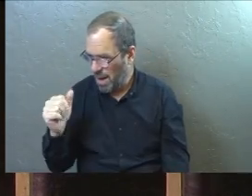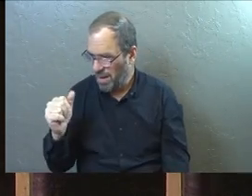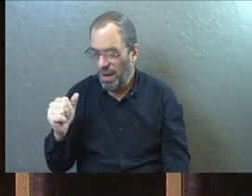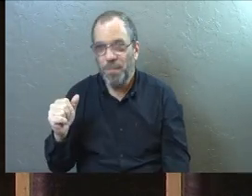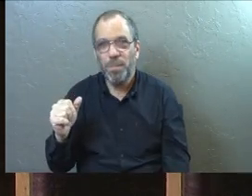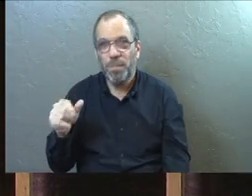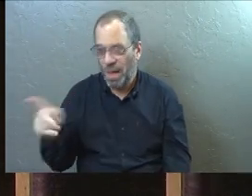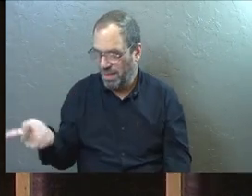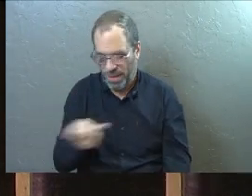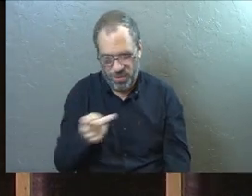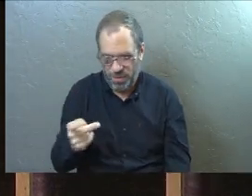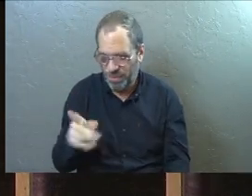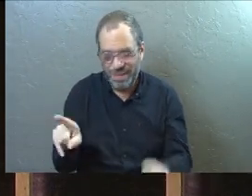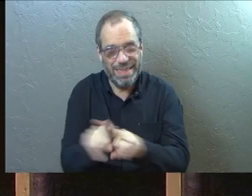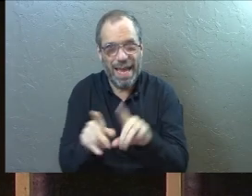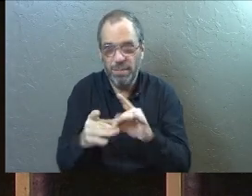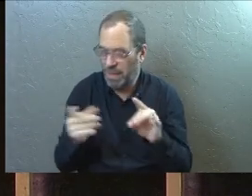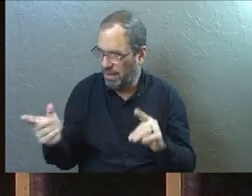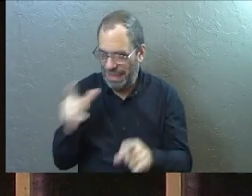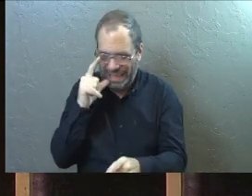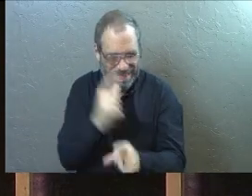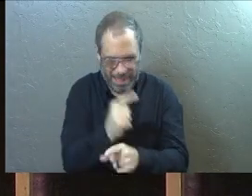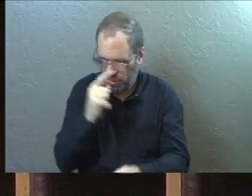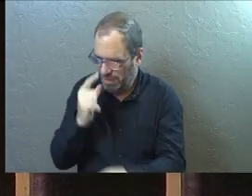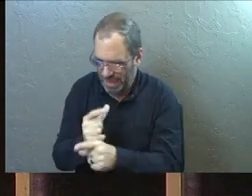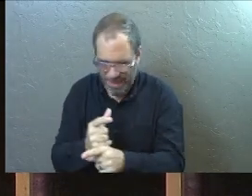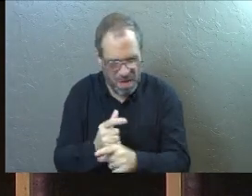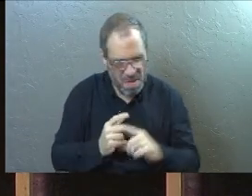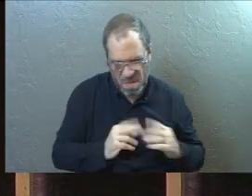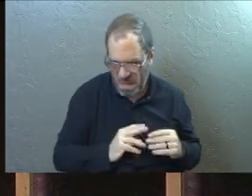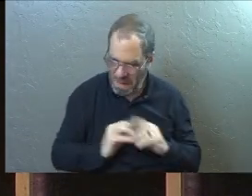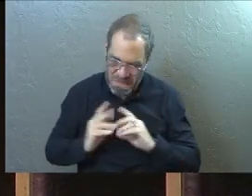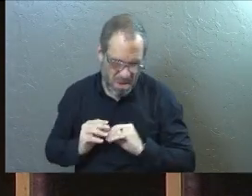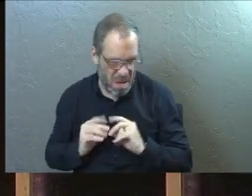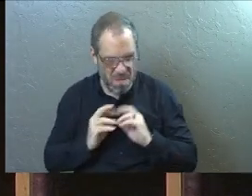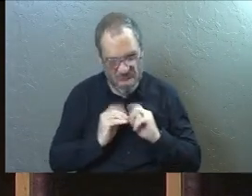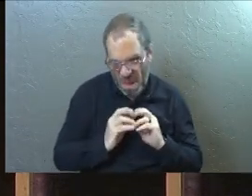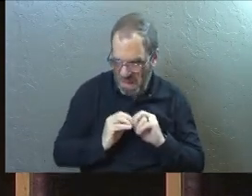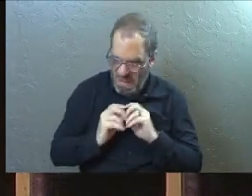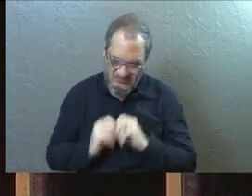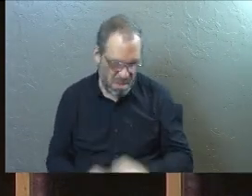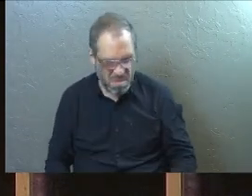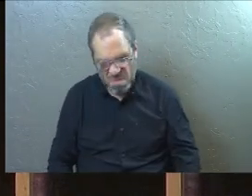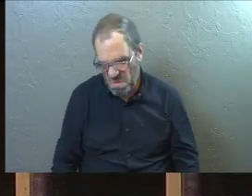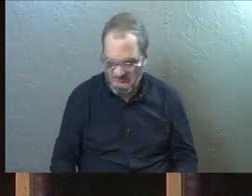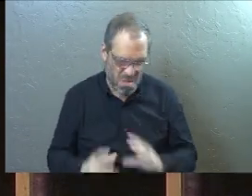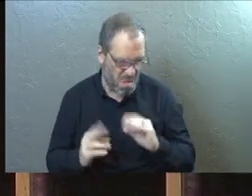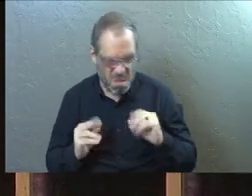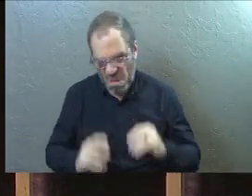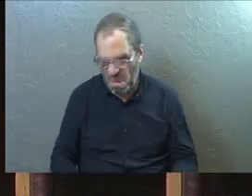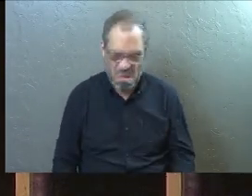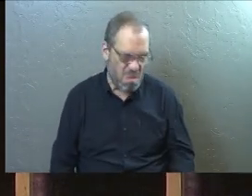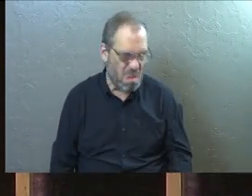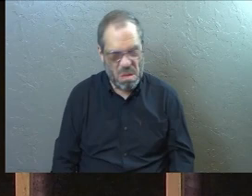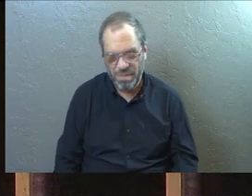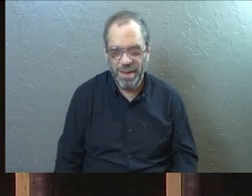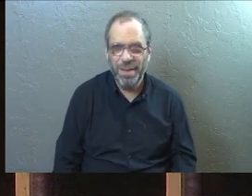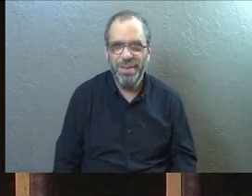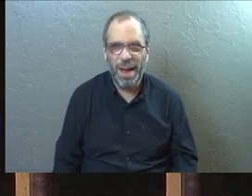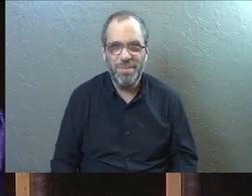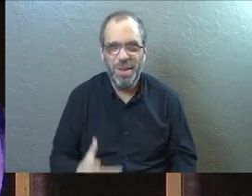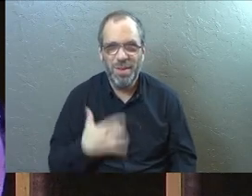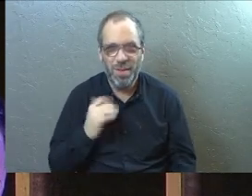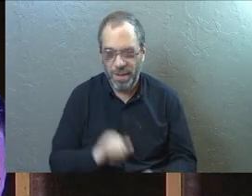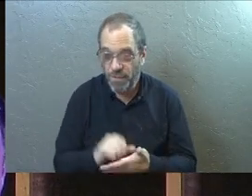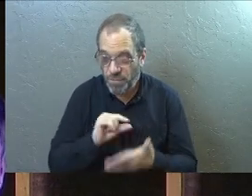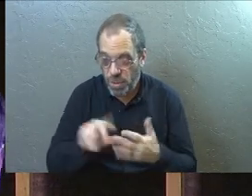soundbite is the same. It's like the two sisters have been in the back room talking about this for days. Yeah. You've, you've had that